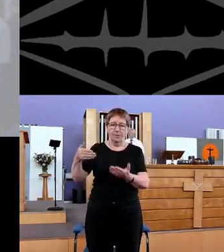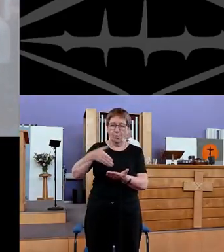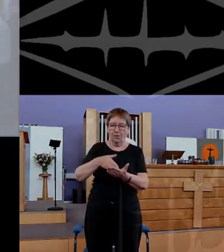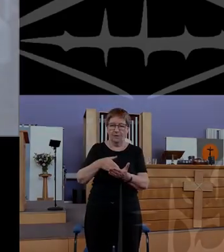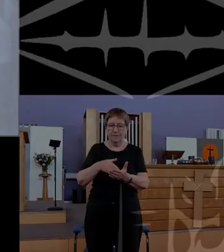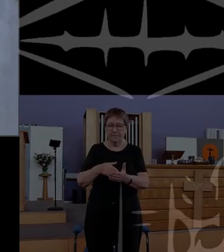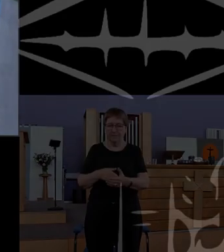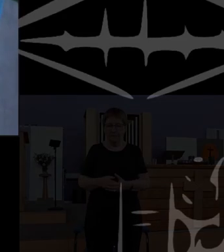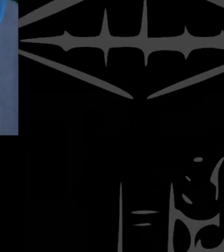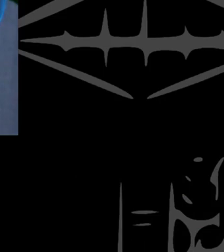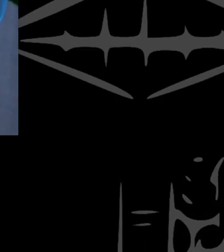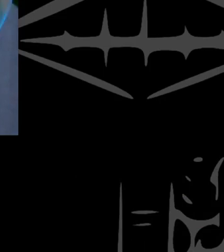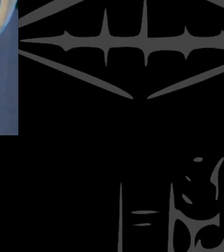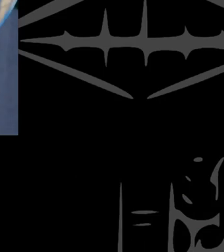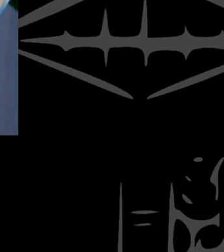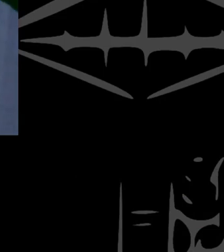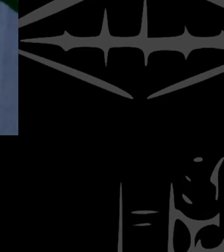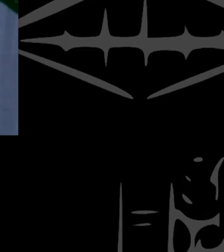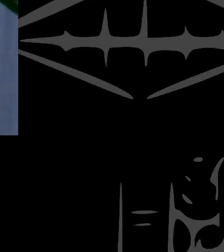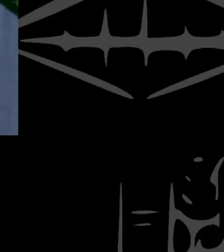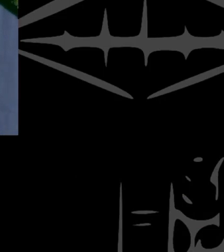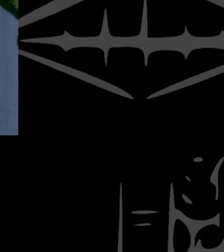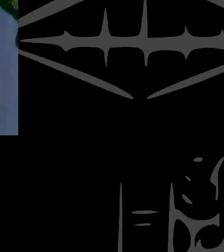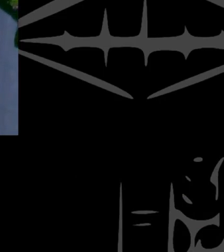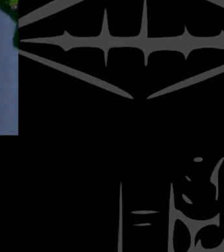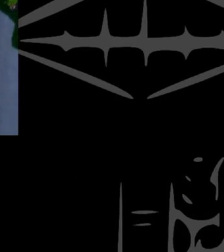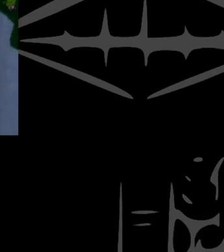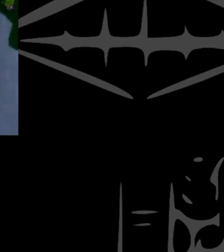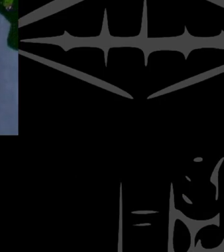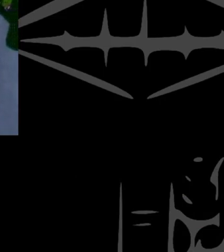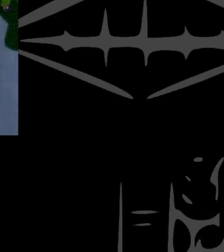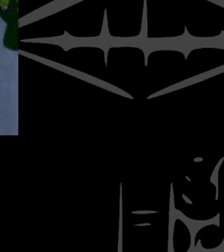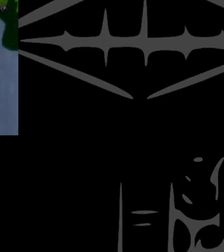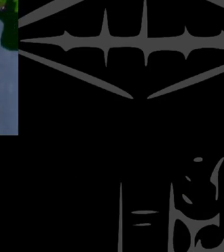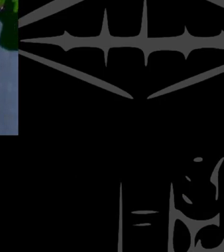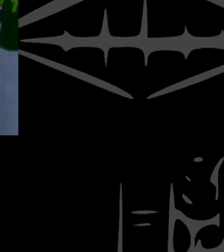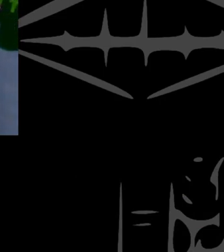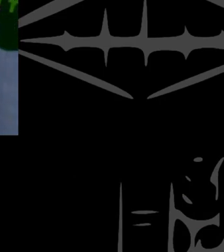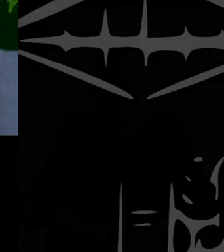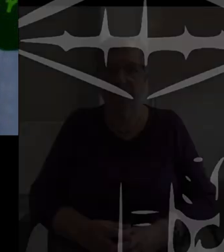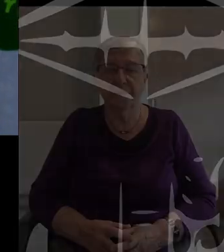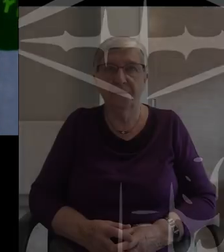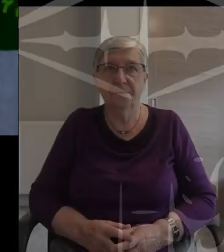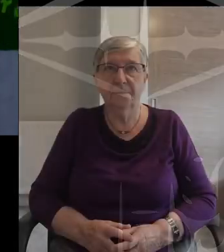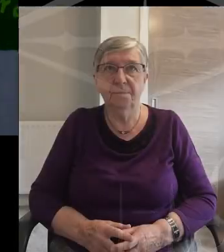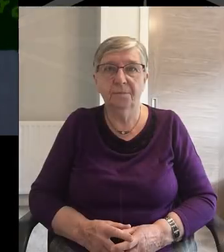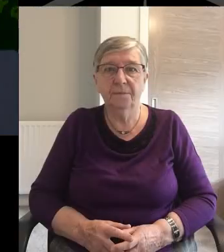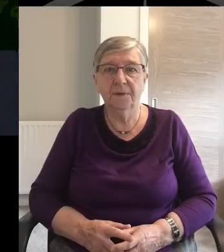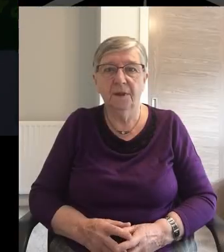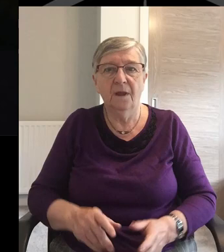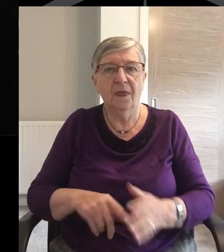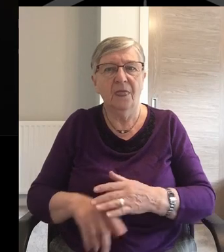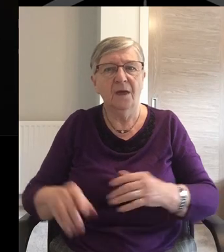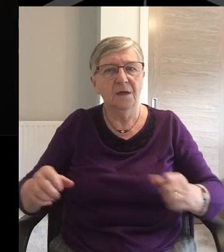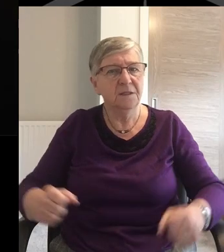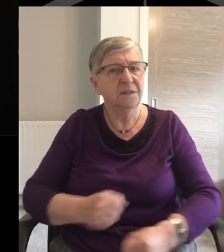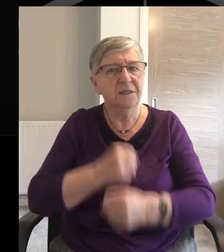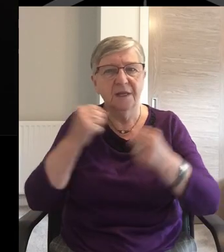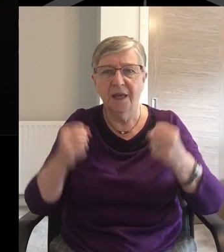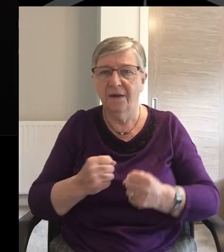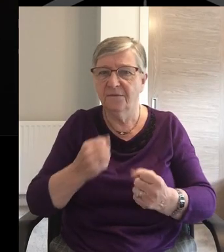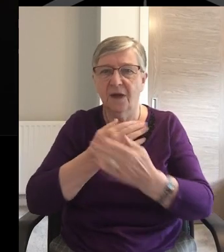Lord The